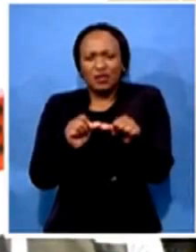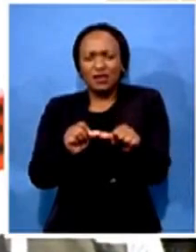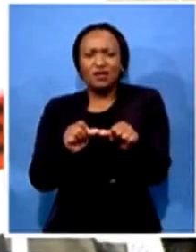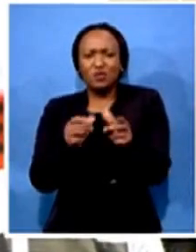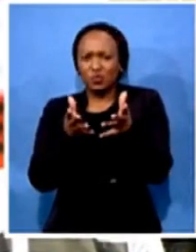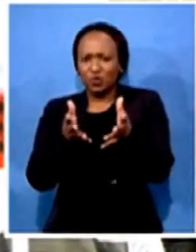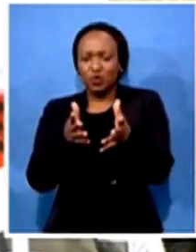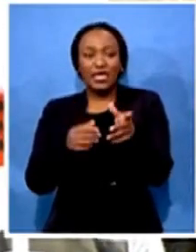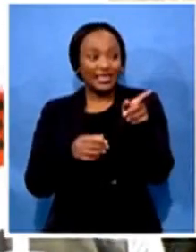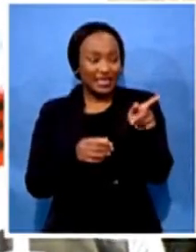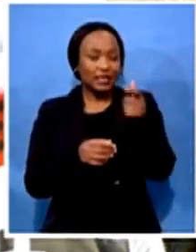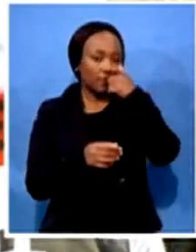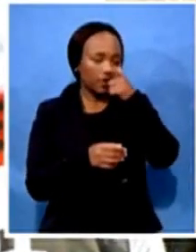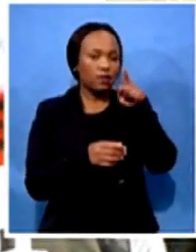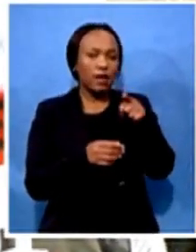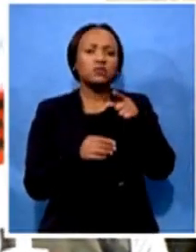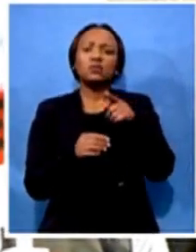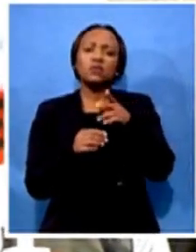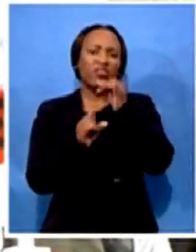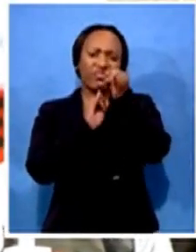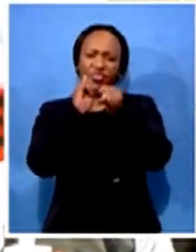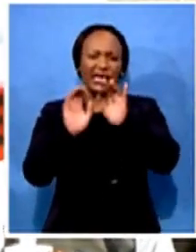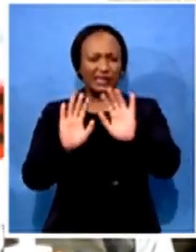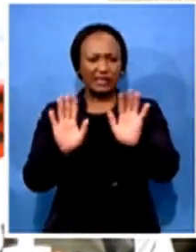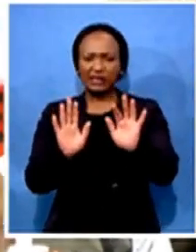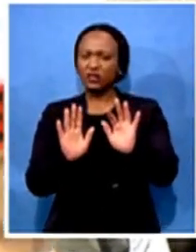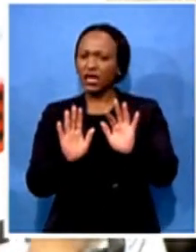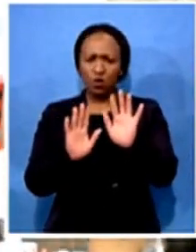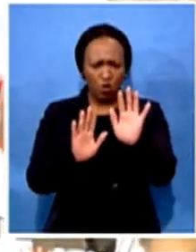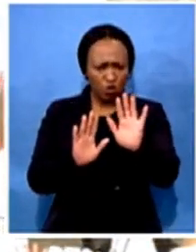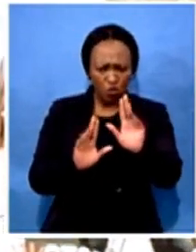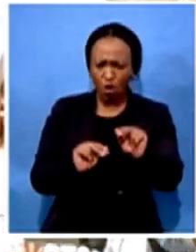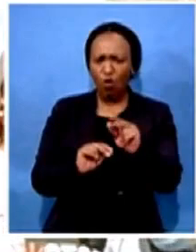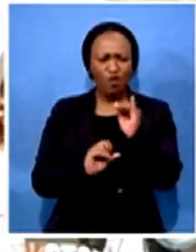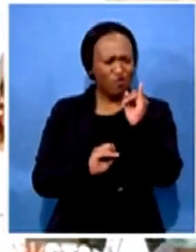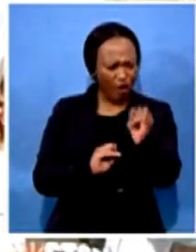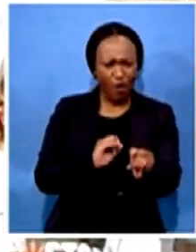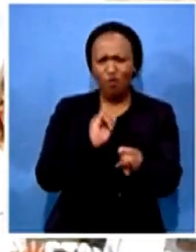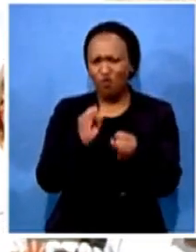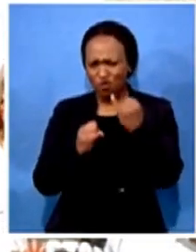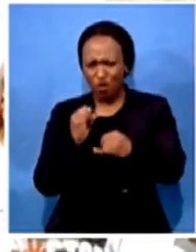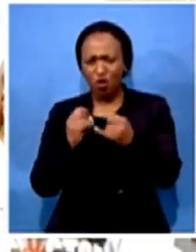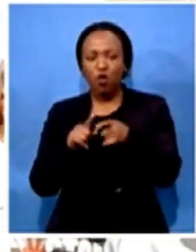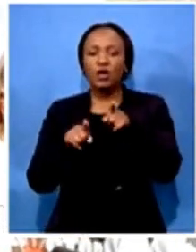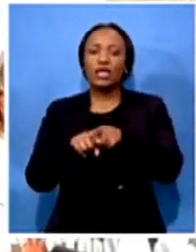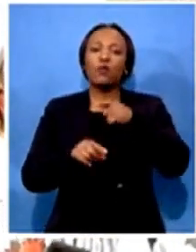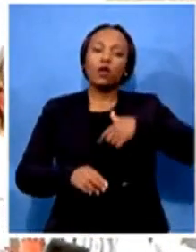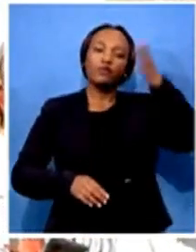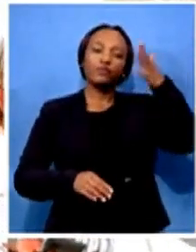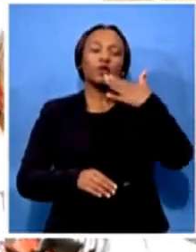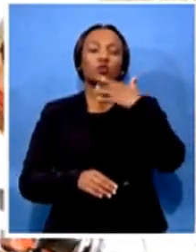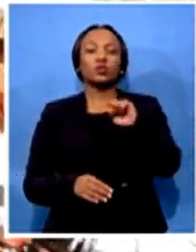these attacks from the platform he is speaking to South Africa. And not South Africa, but also internationally.